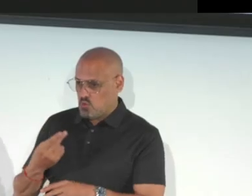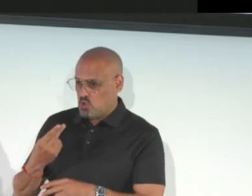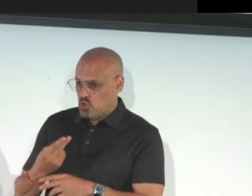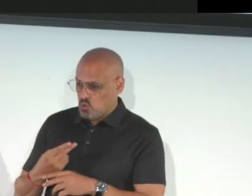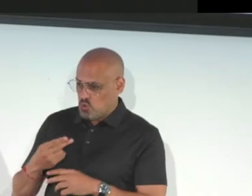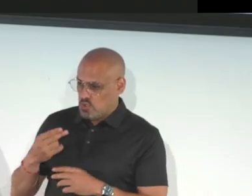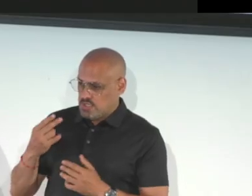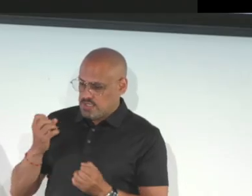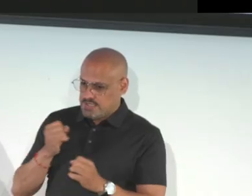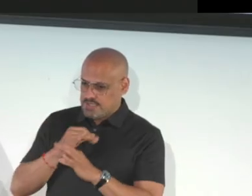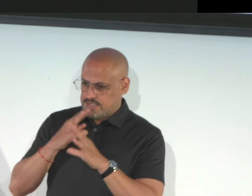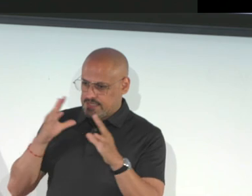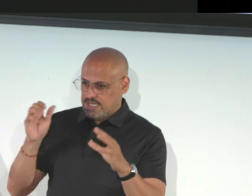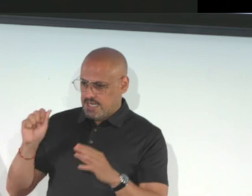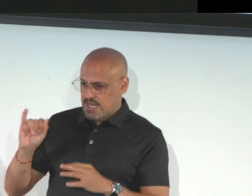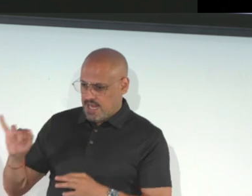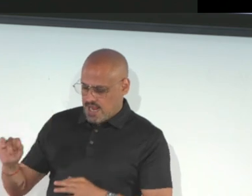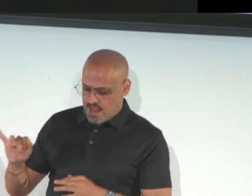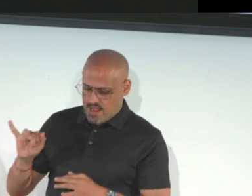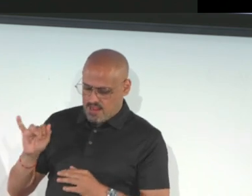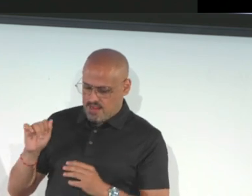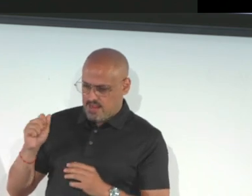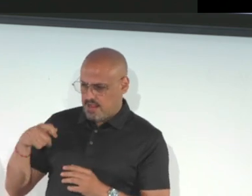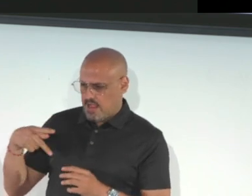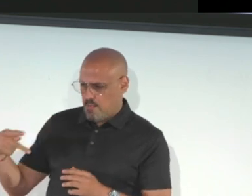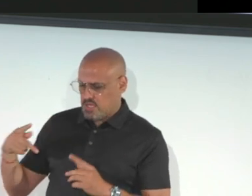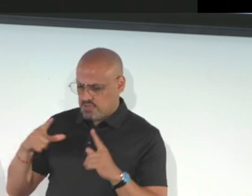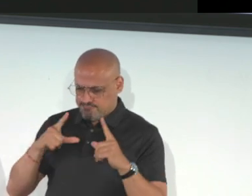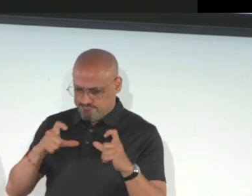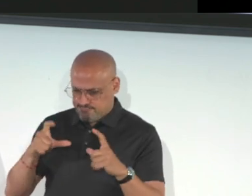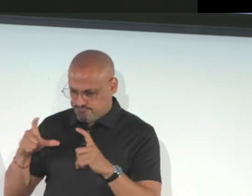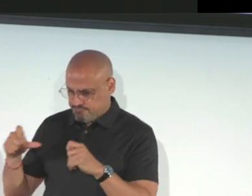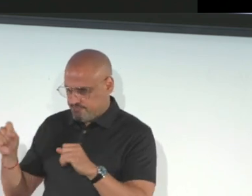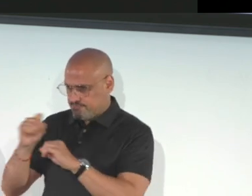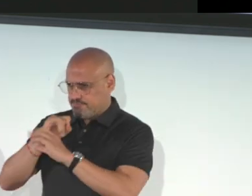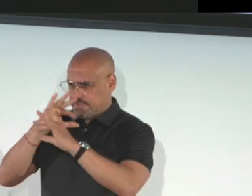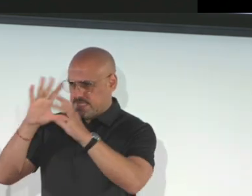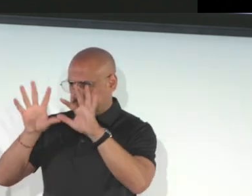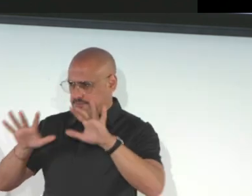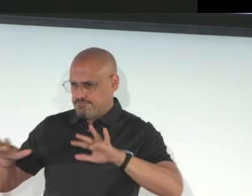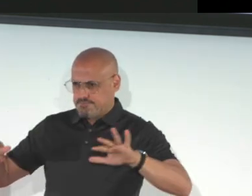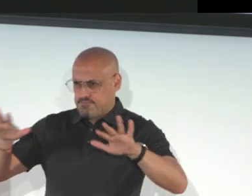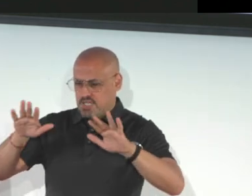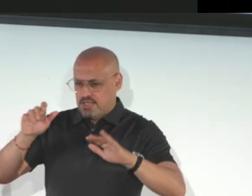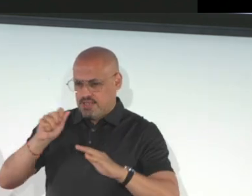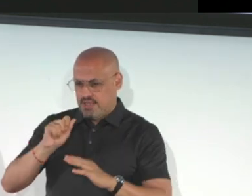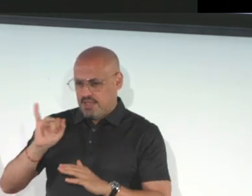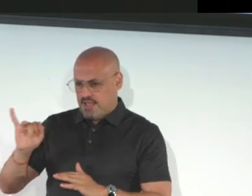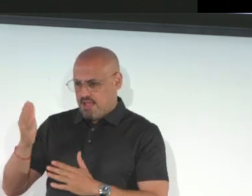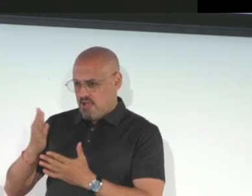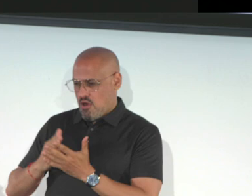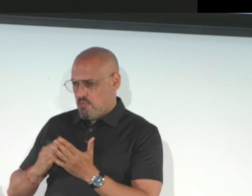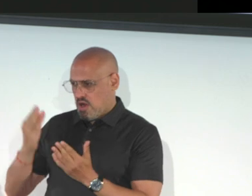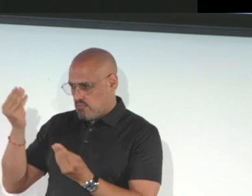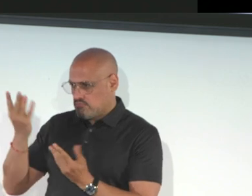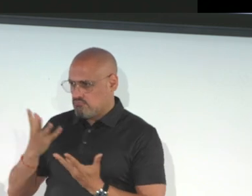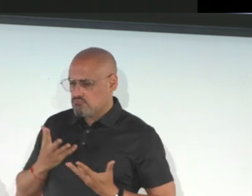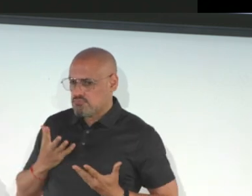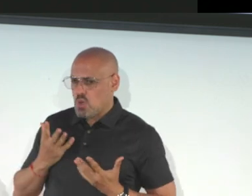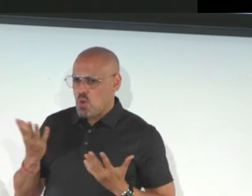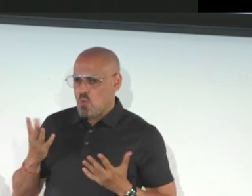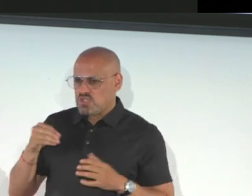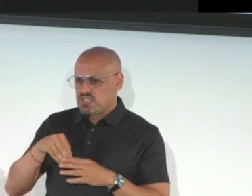On this one, we will use the Seeing AI application to take a picture of a scene. The